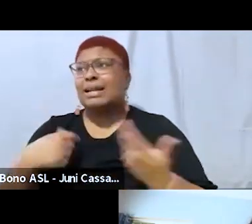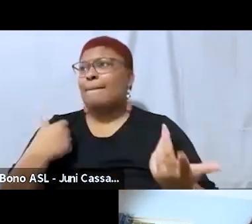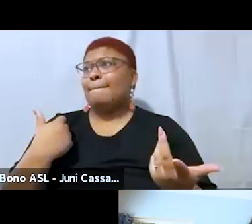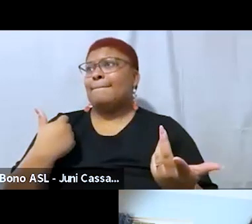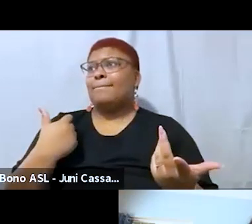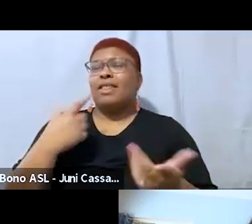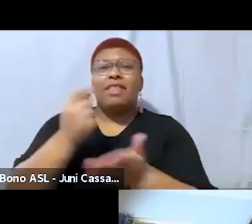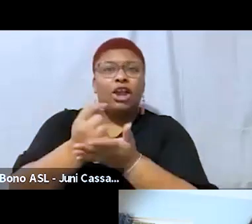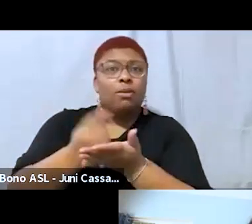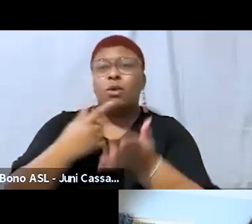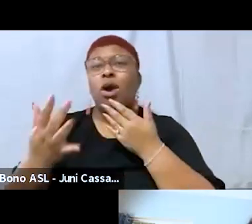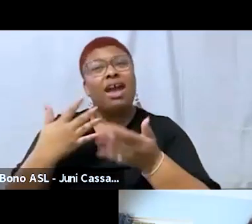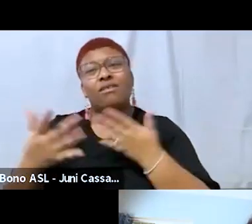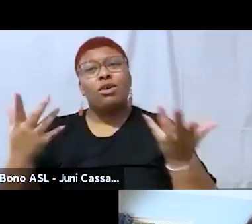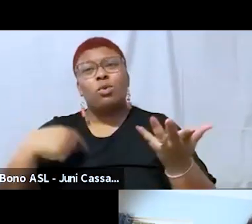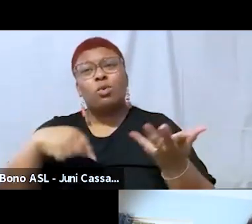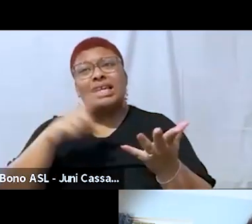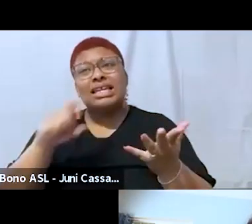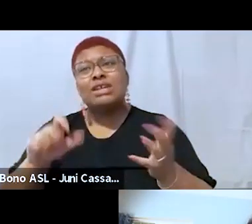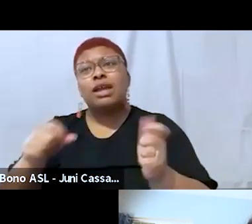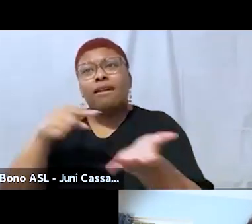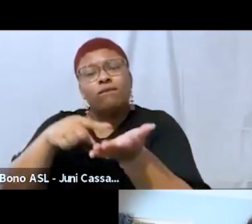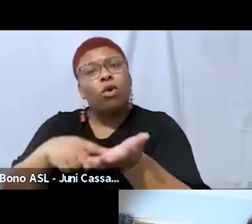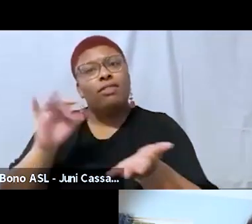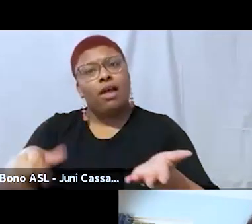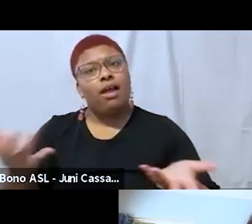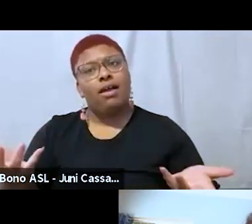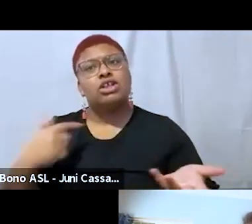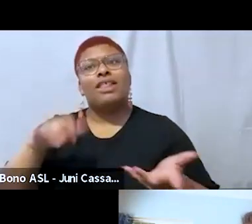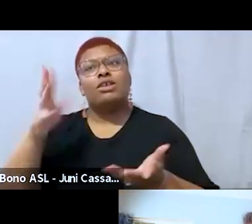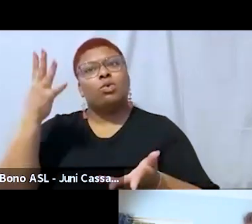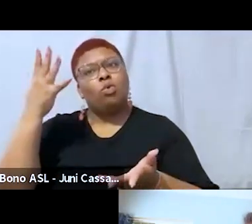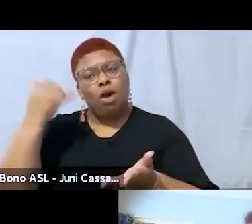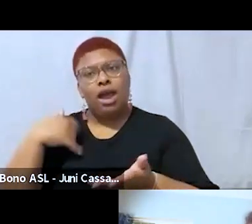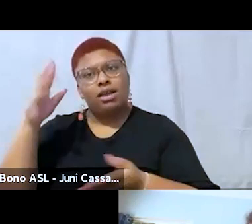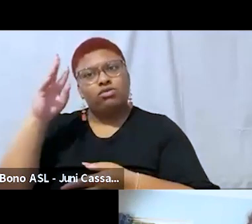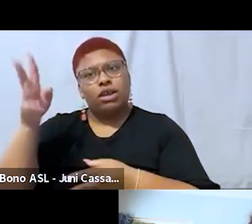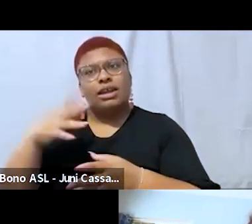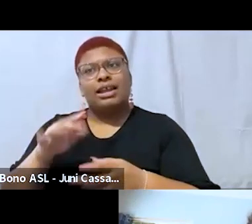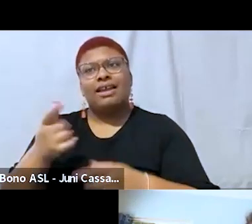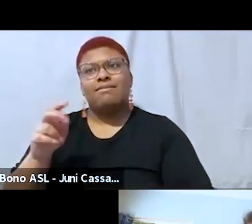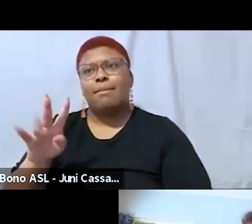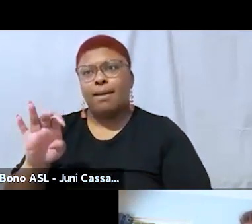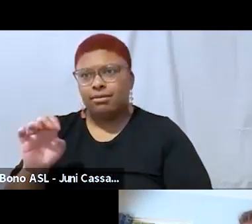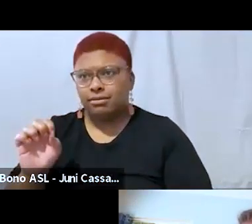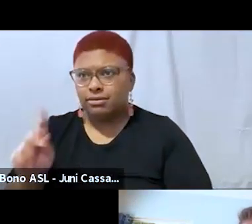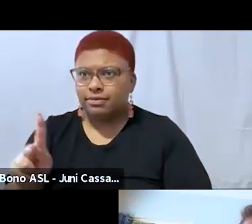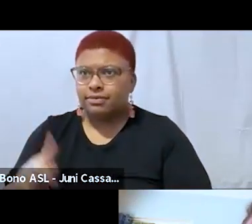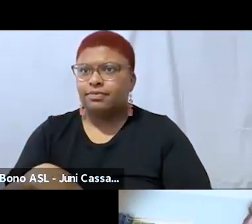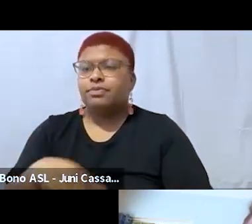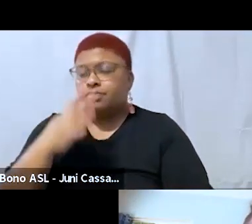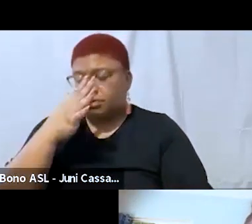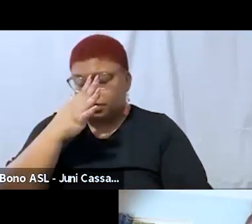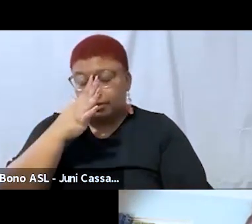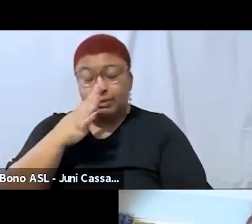whatever it is you know to be able to afford that so that's why i created get that yeah and thank you and please you know folks i mean i